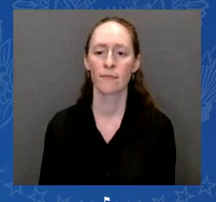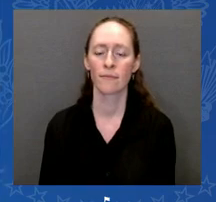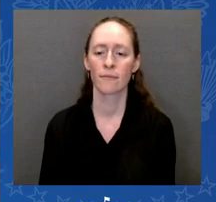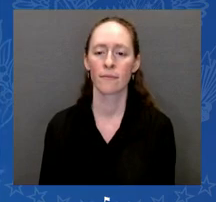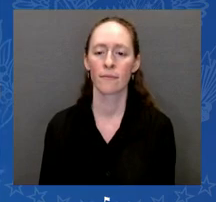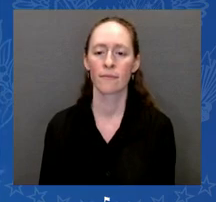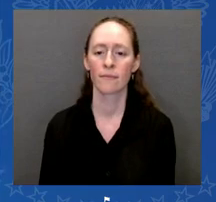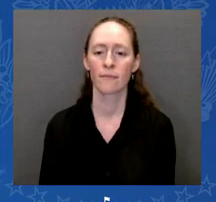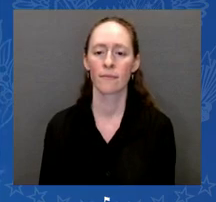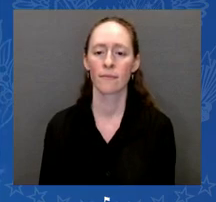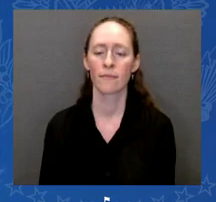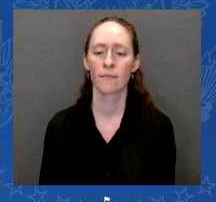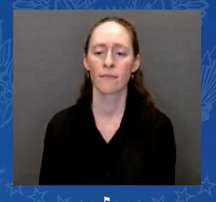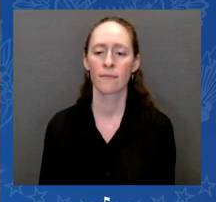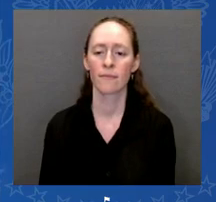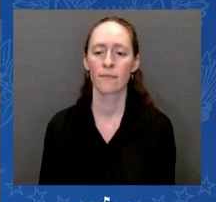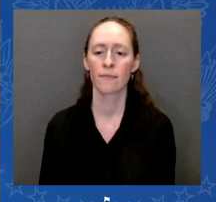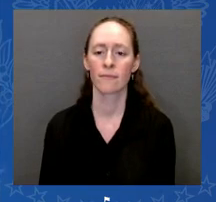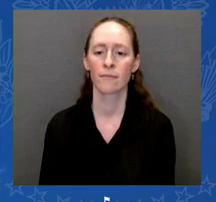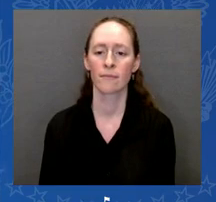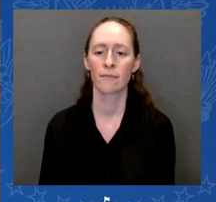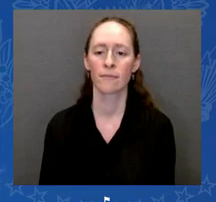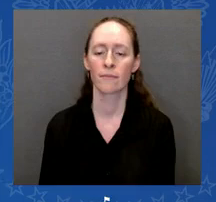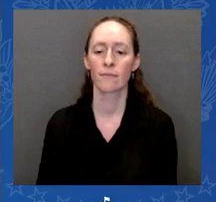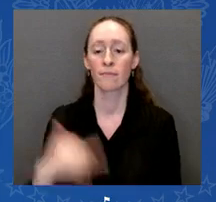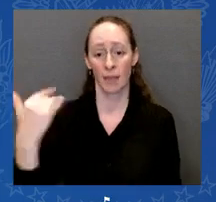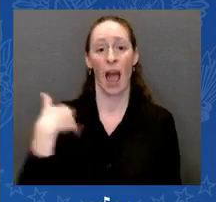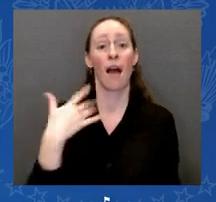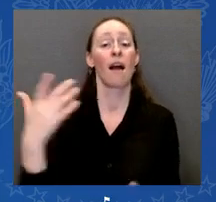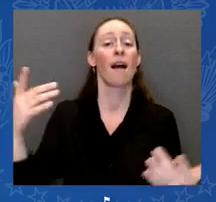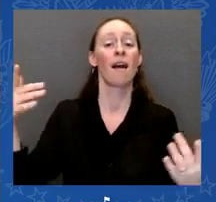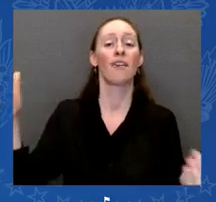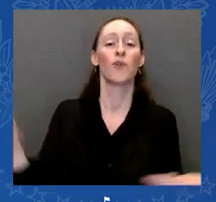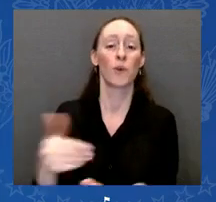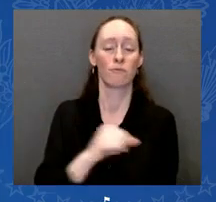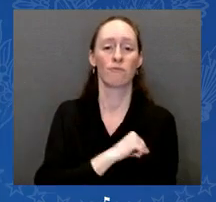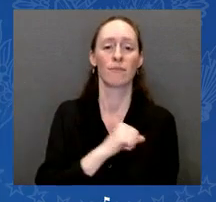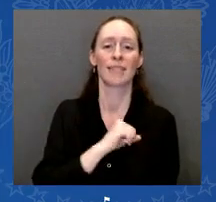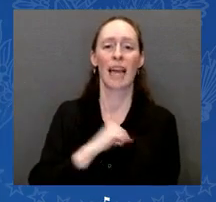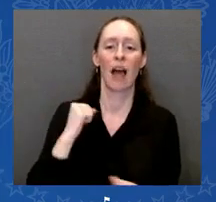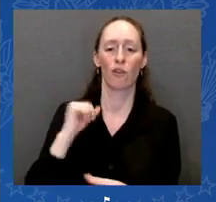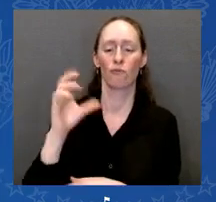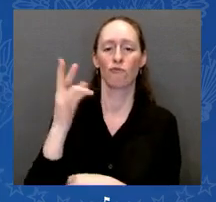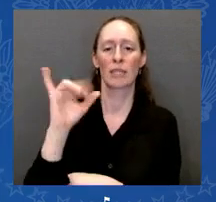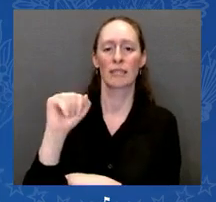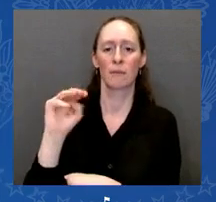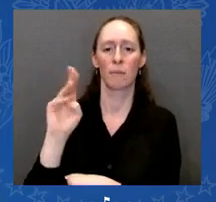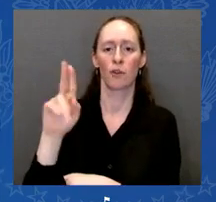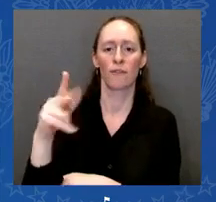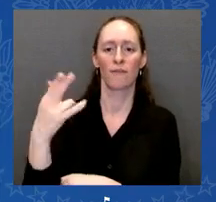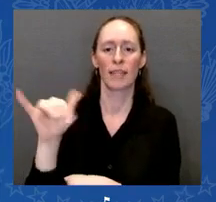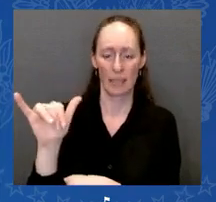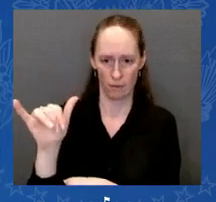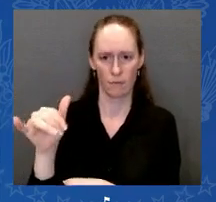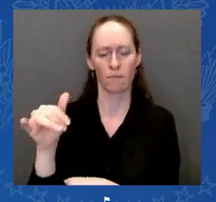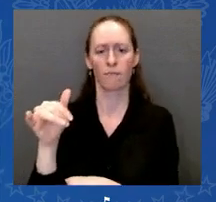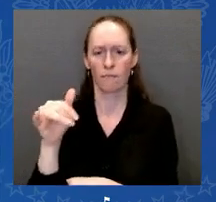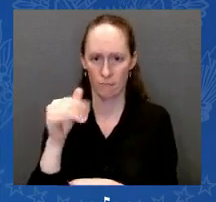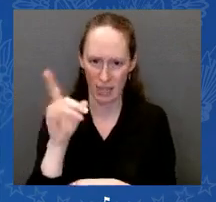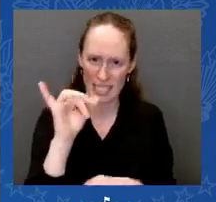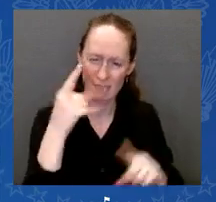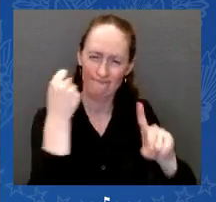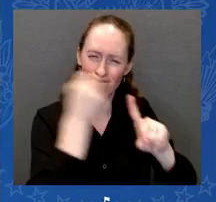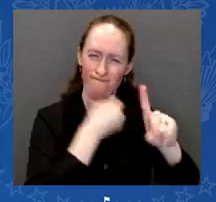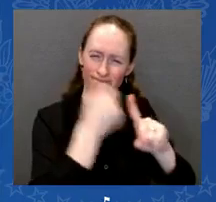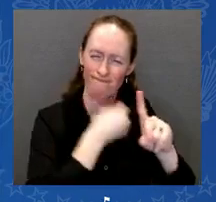champion of change for Connecticut and beyond, and Jackie Haggerty, who was a survivor from Sandy Hook School shooting